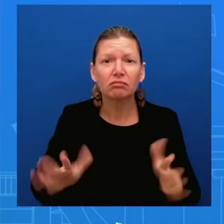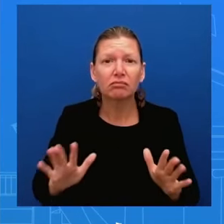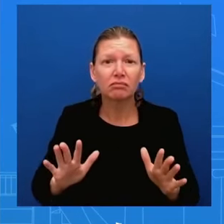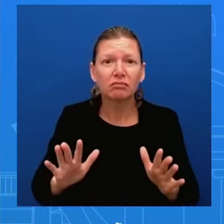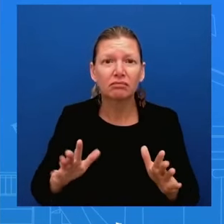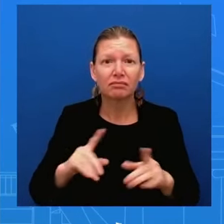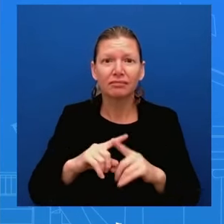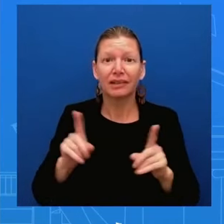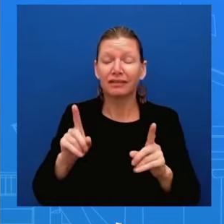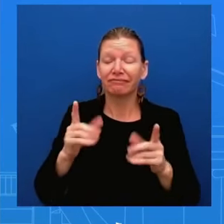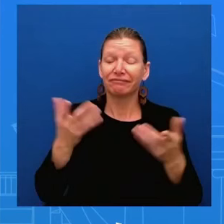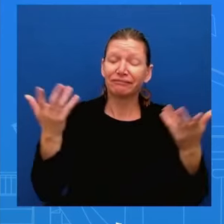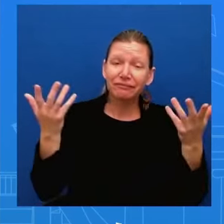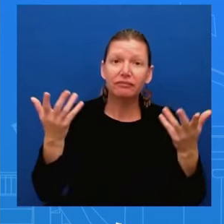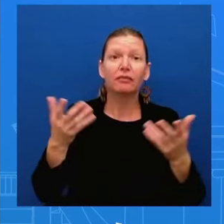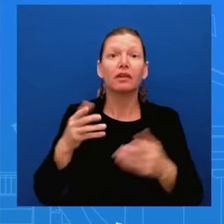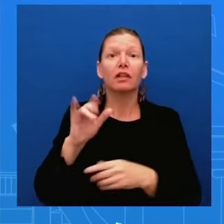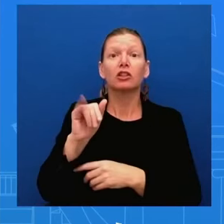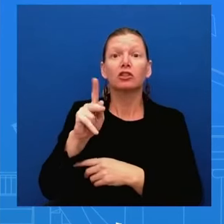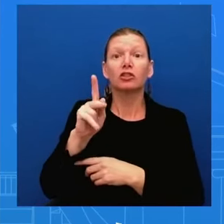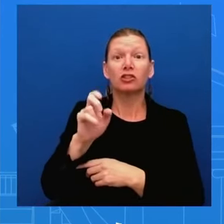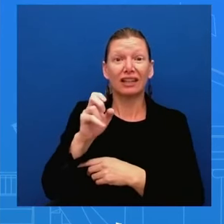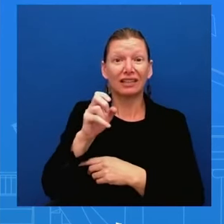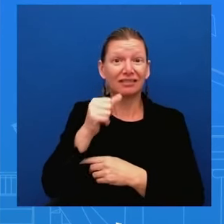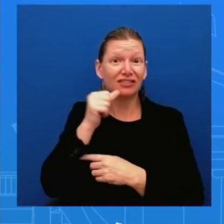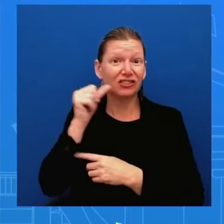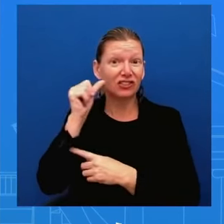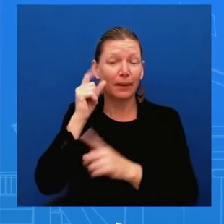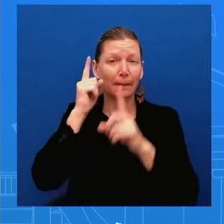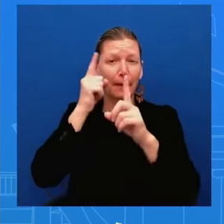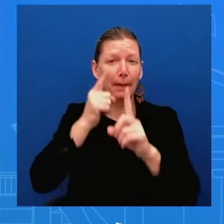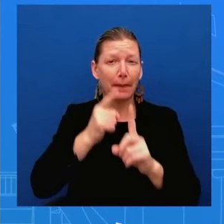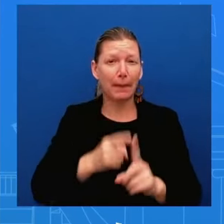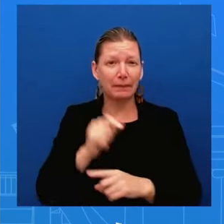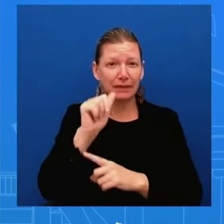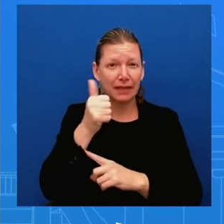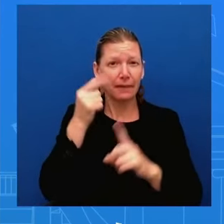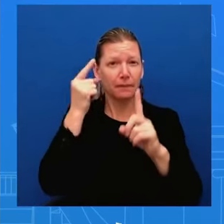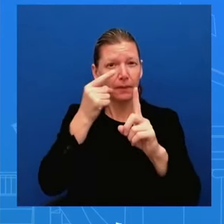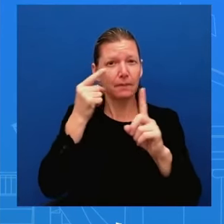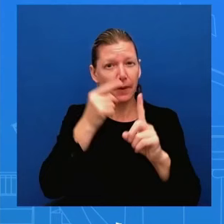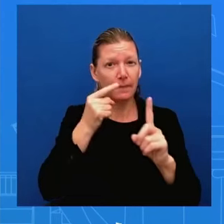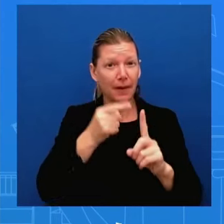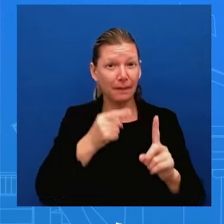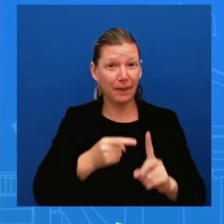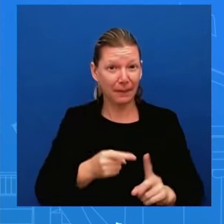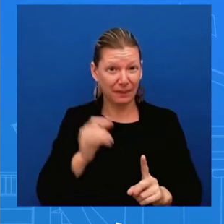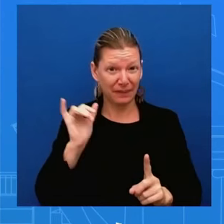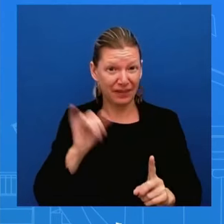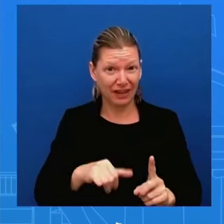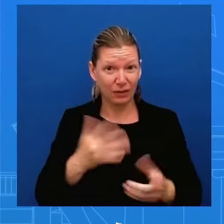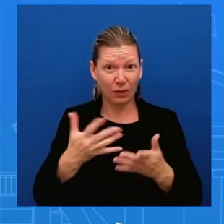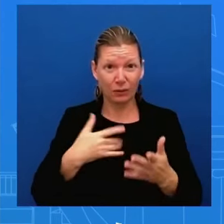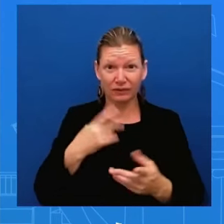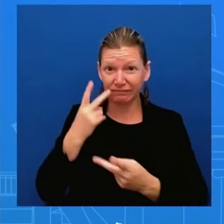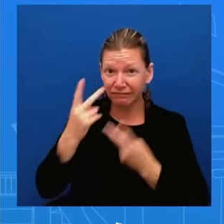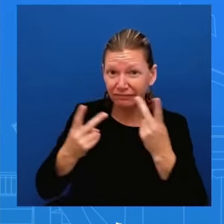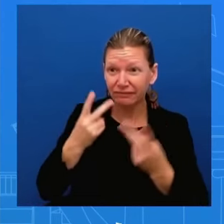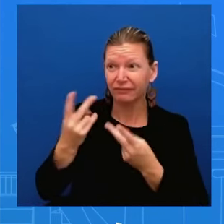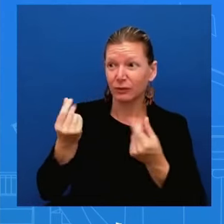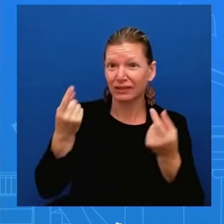viewing what's happening in the middle east and so that continues we're going to it's not going to stop us from having this in really important critical